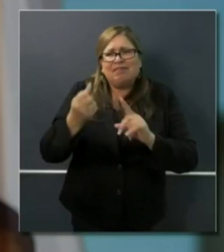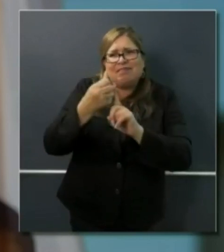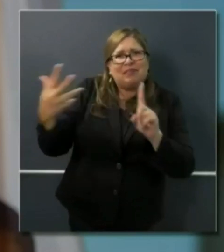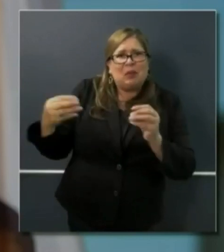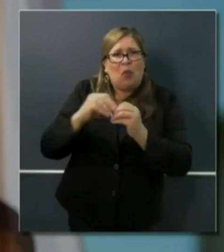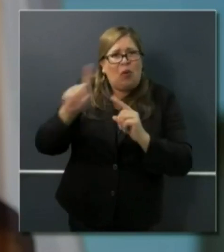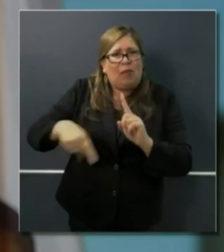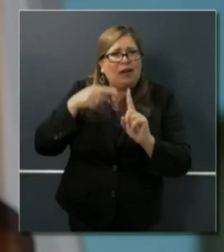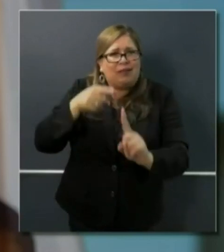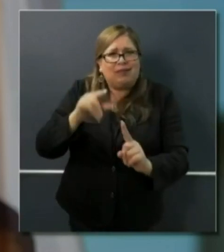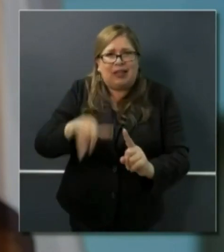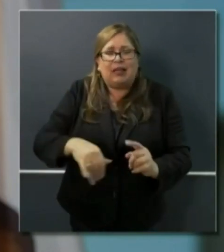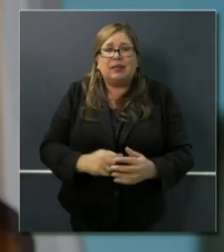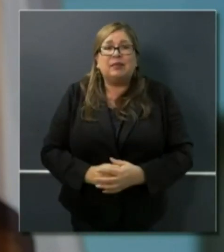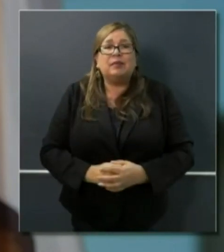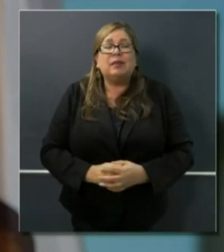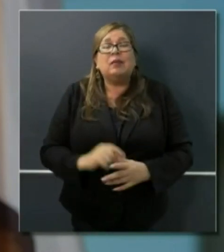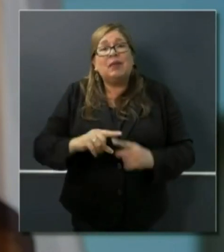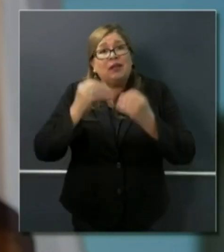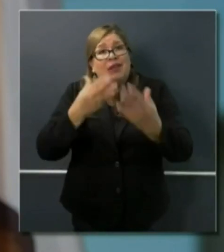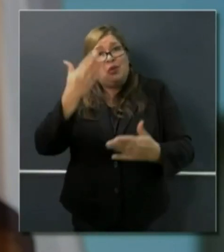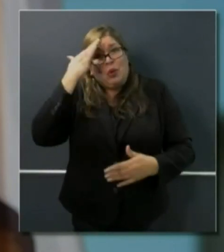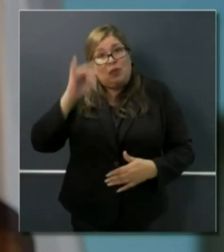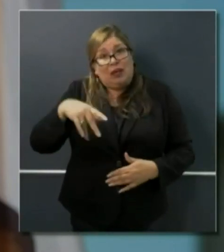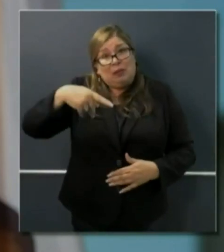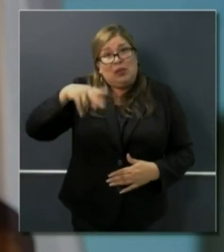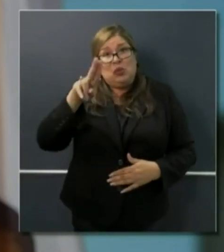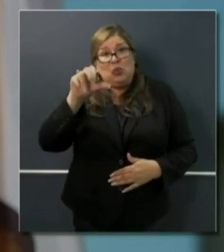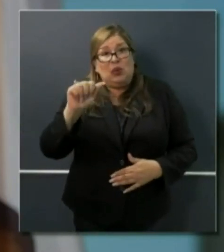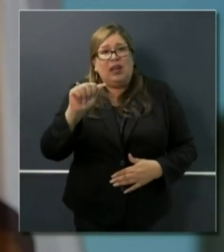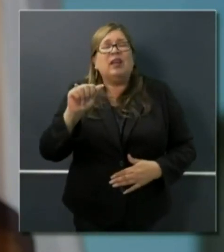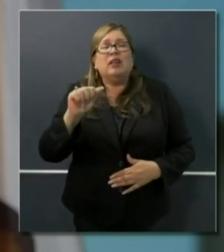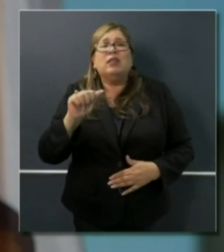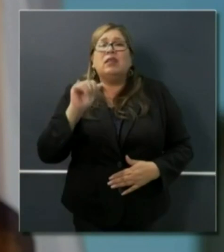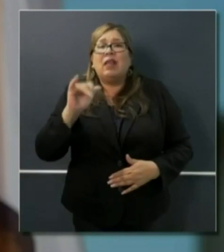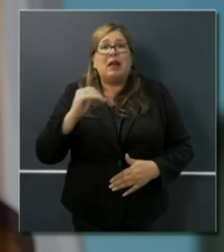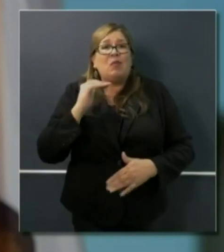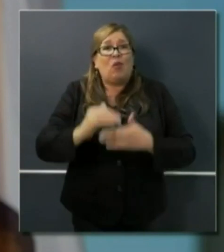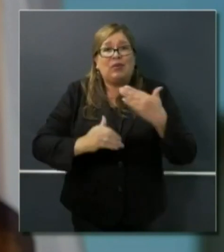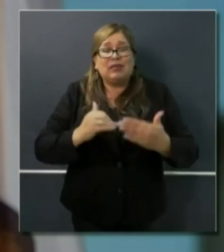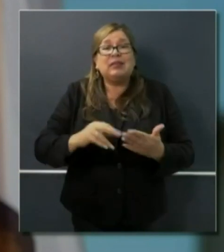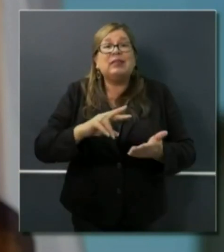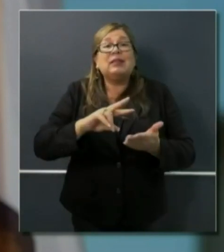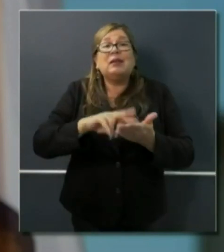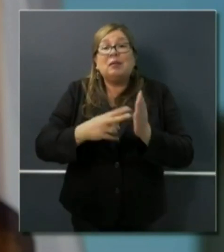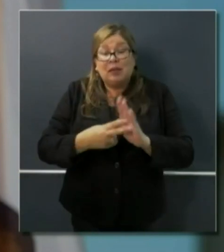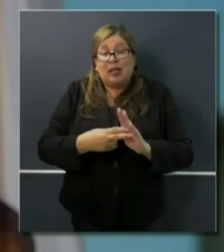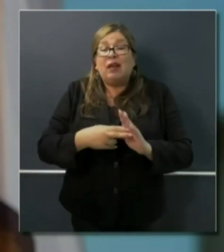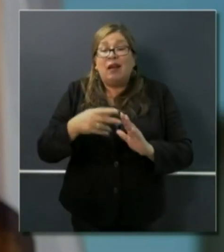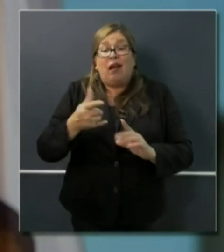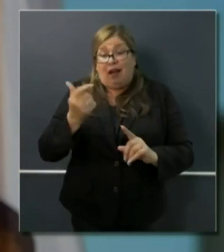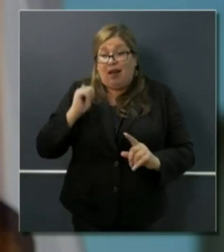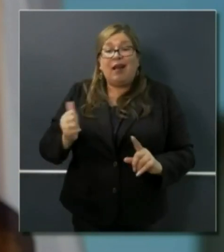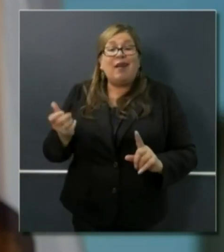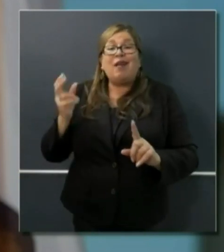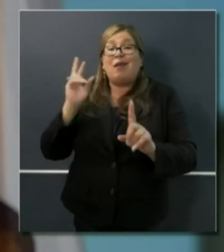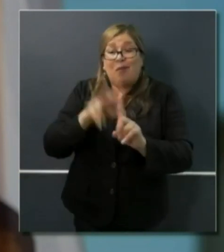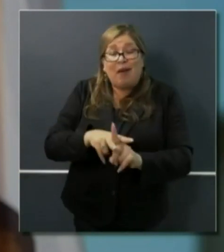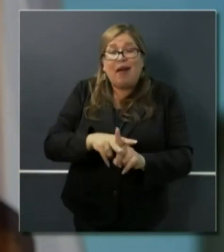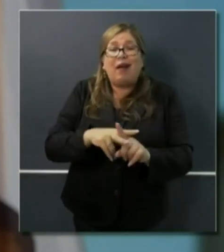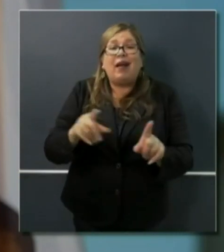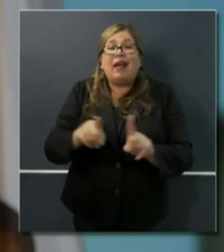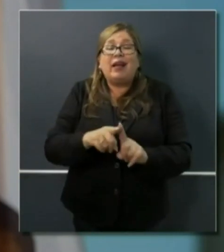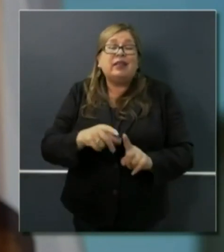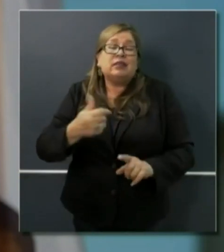this point about the PUA process. This is not a way to avoid misclassification. The state of California